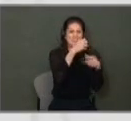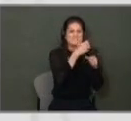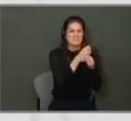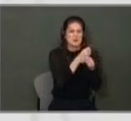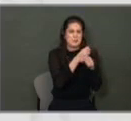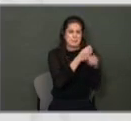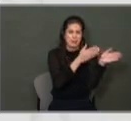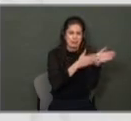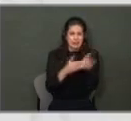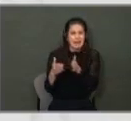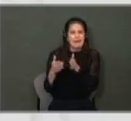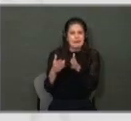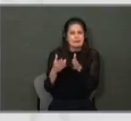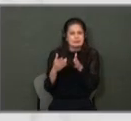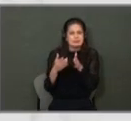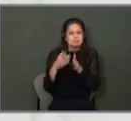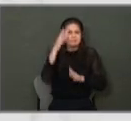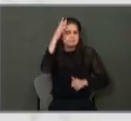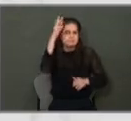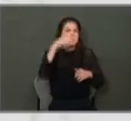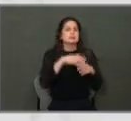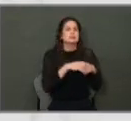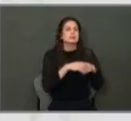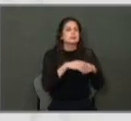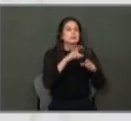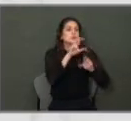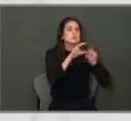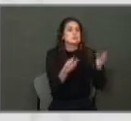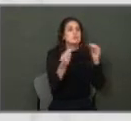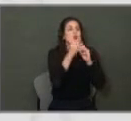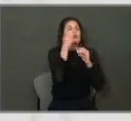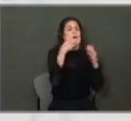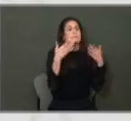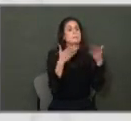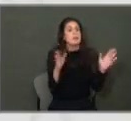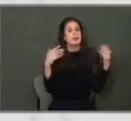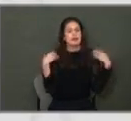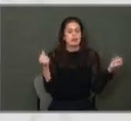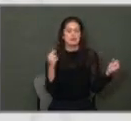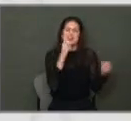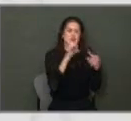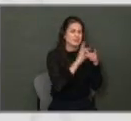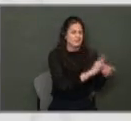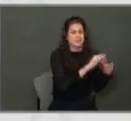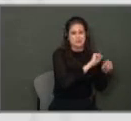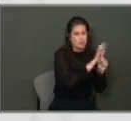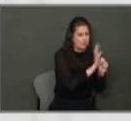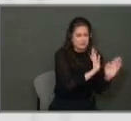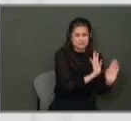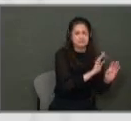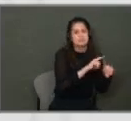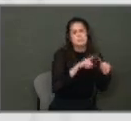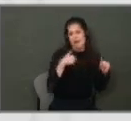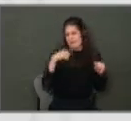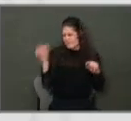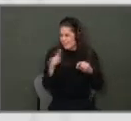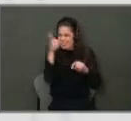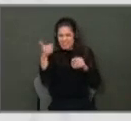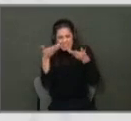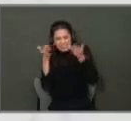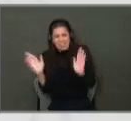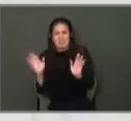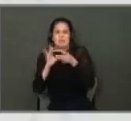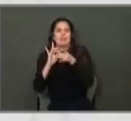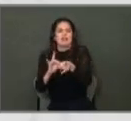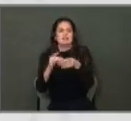plan to help to invest more in public health. And I'm not talking about COVID. I'm talking about everything else public health related.